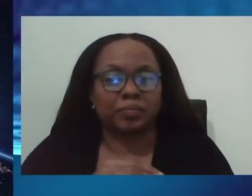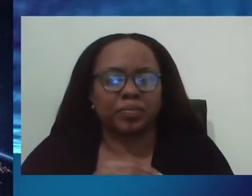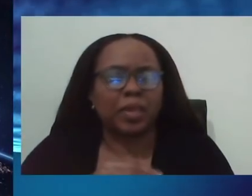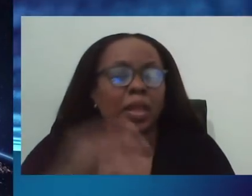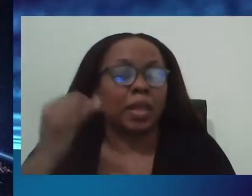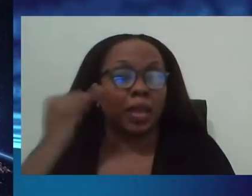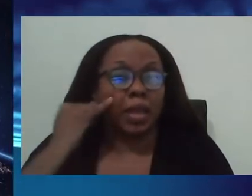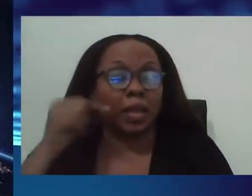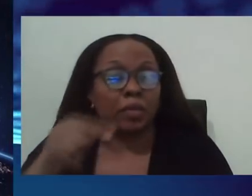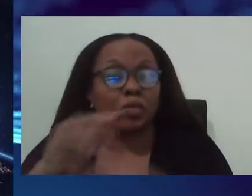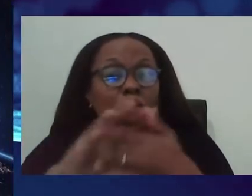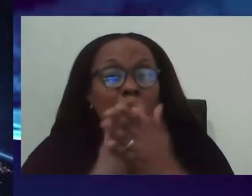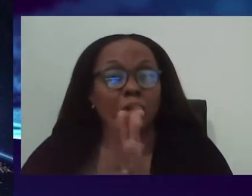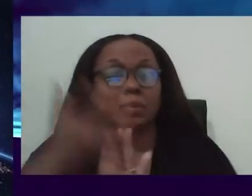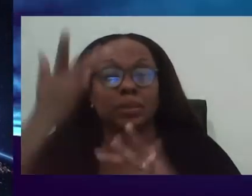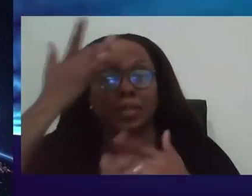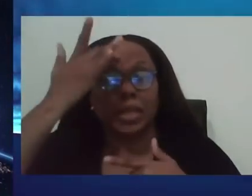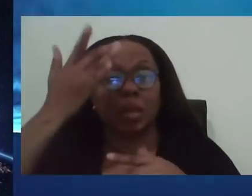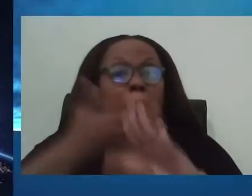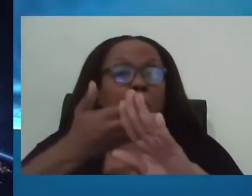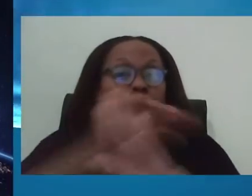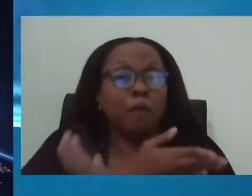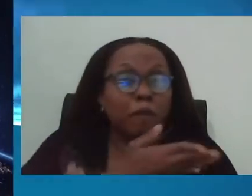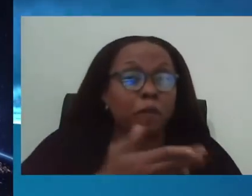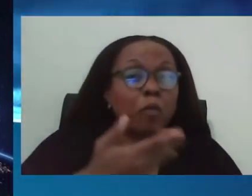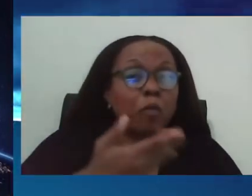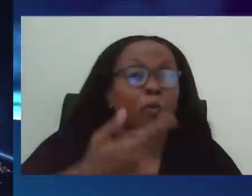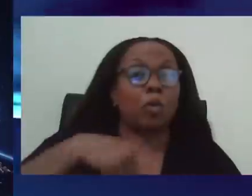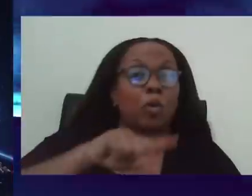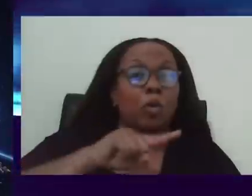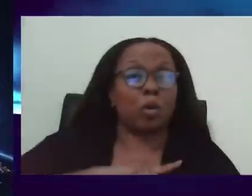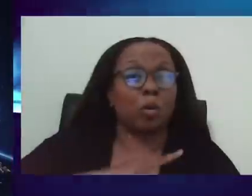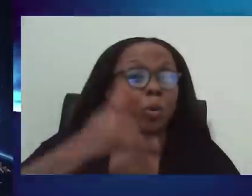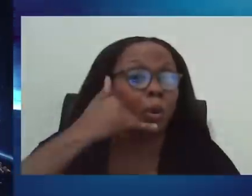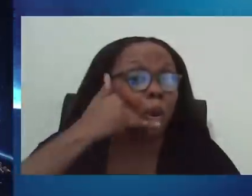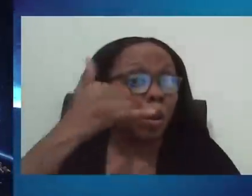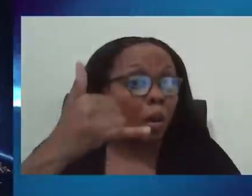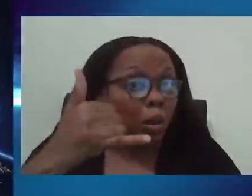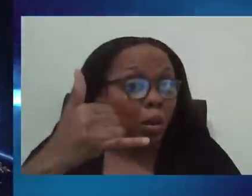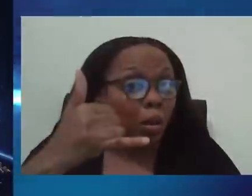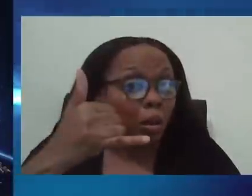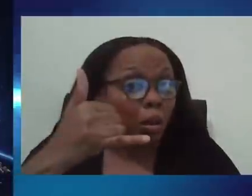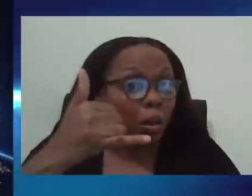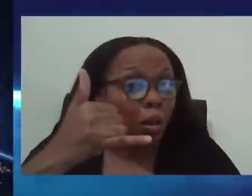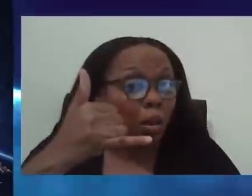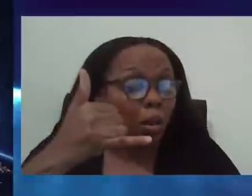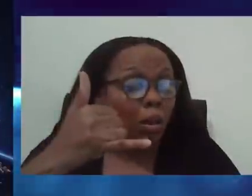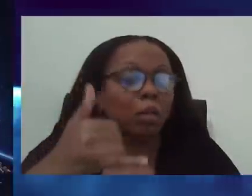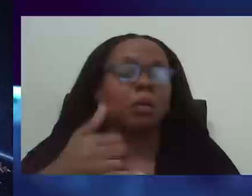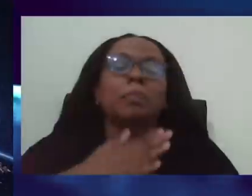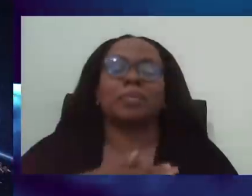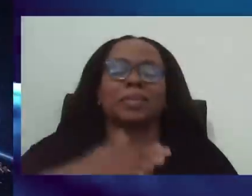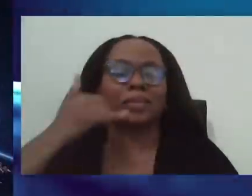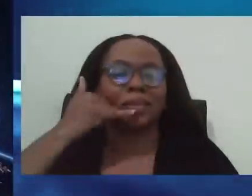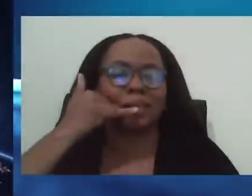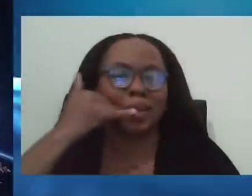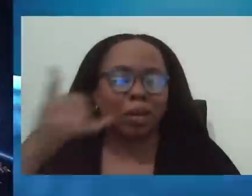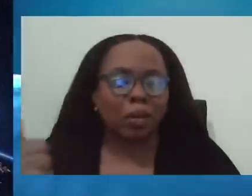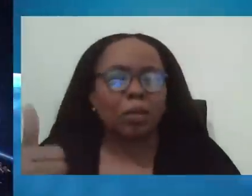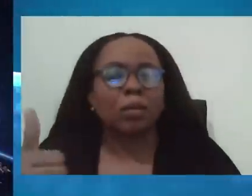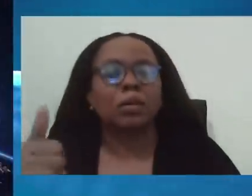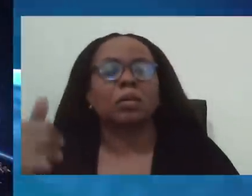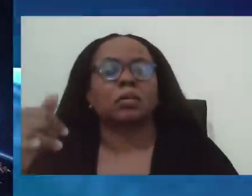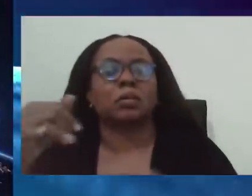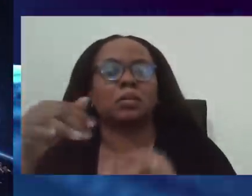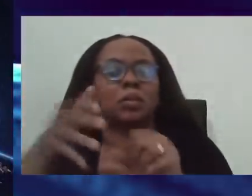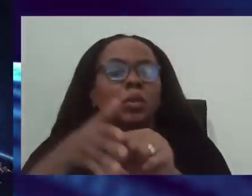to recontact you, we're asking you to contact the call center. And this is the call center dedicated for